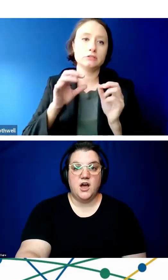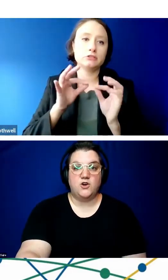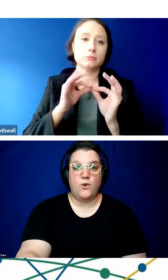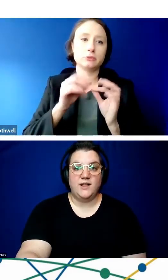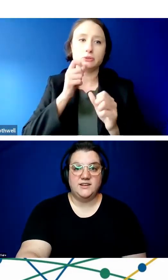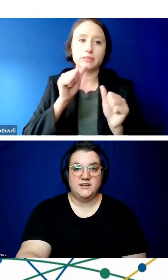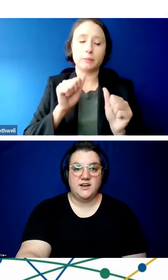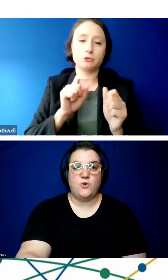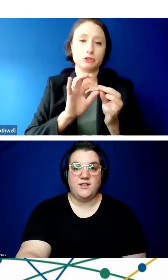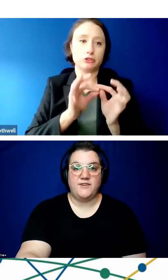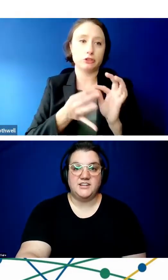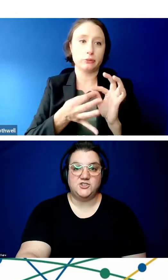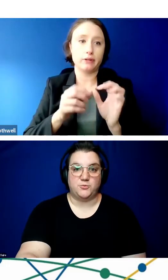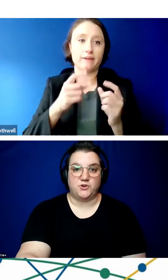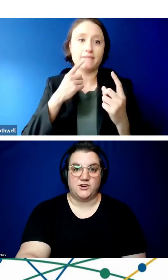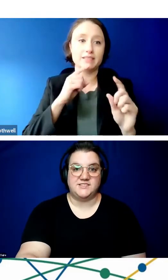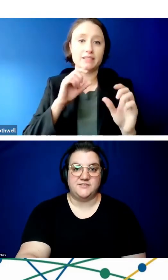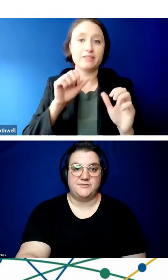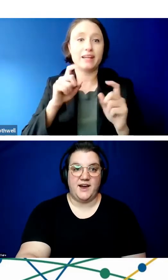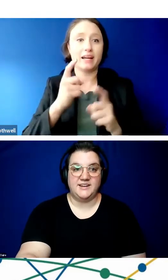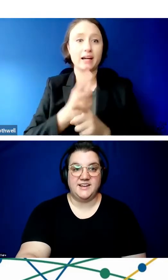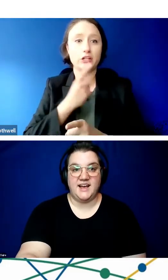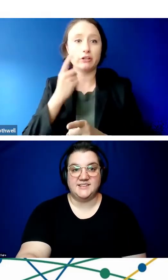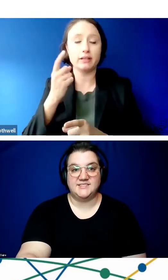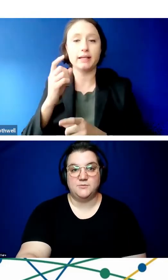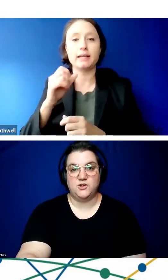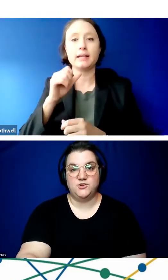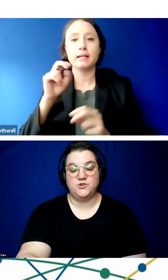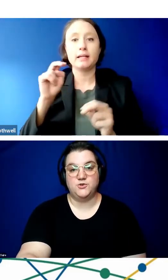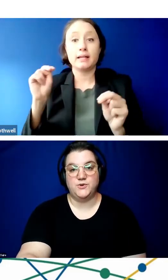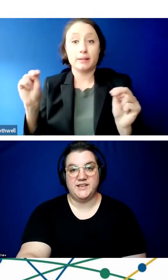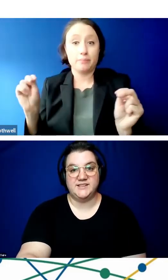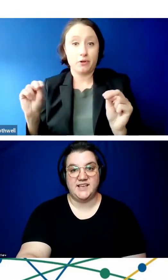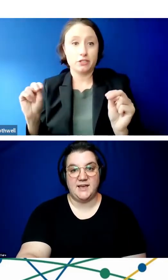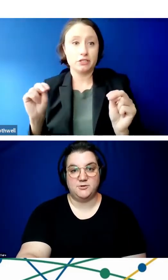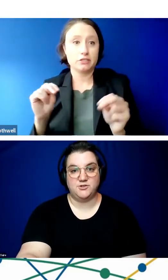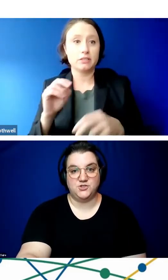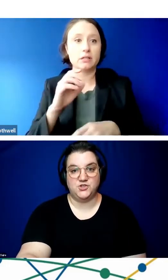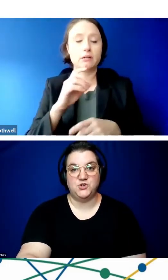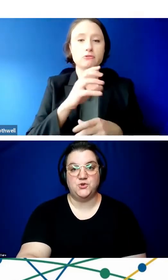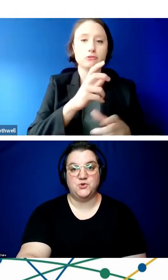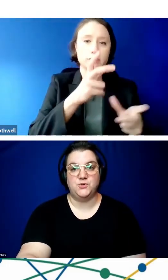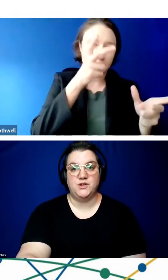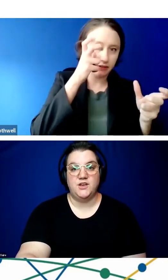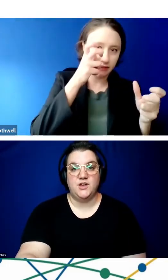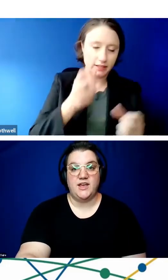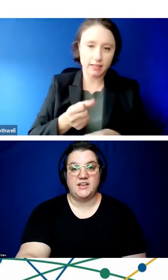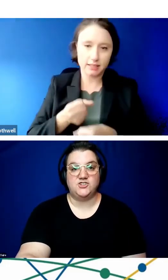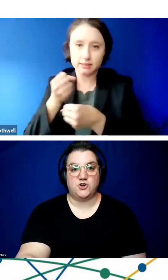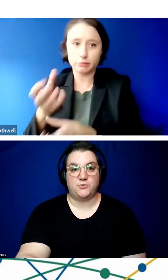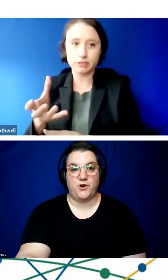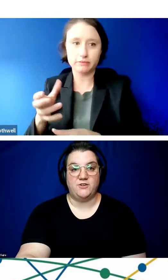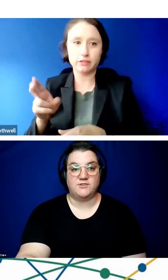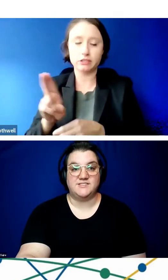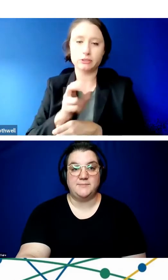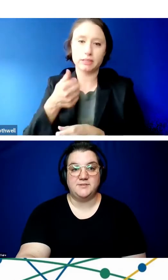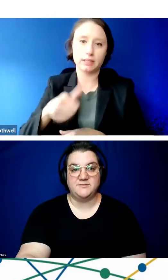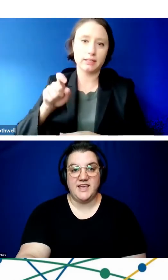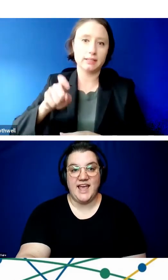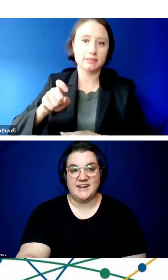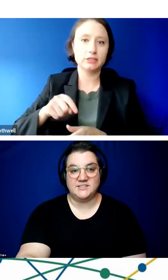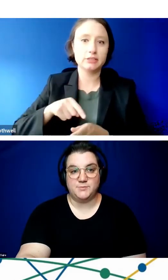A qualified interpreter is defined as someone who is able to interpret